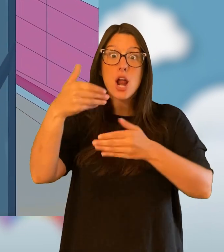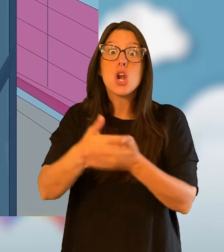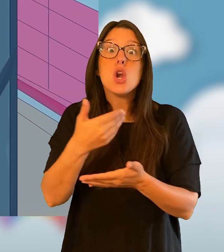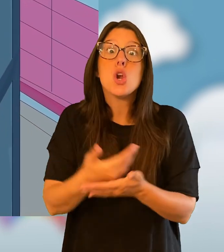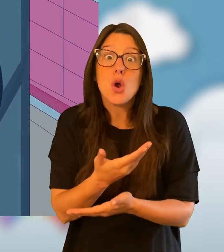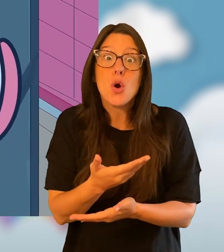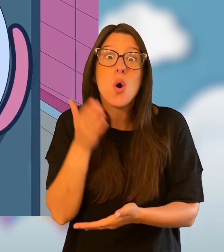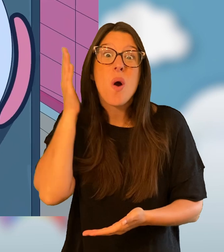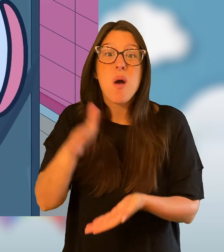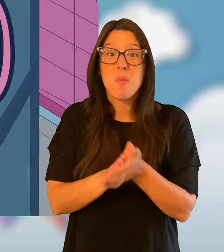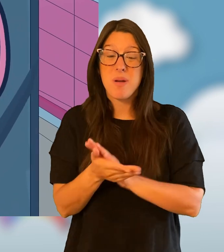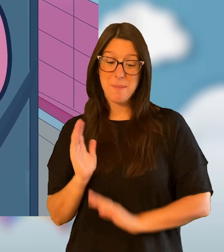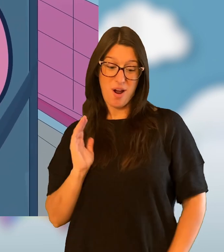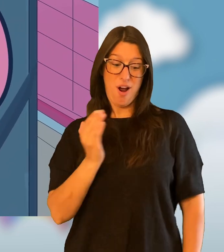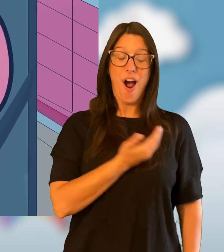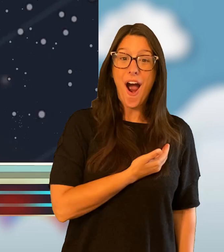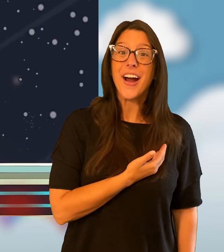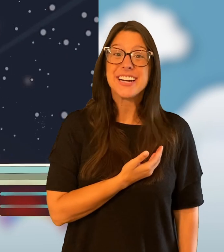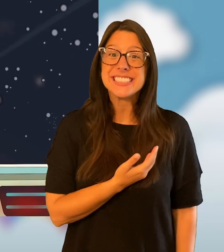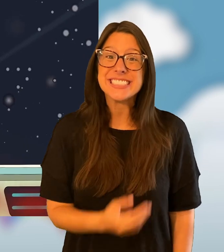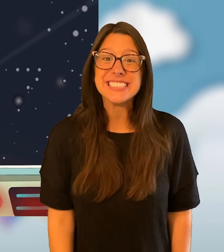new planet, and it will be ours!